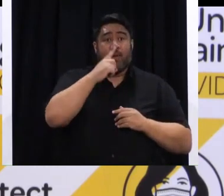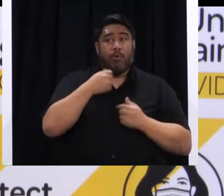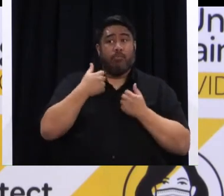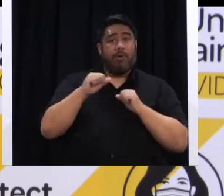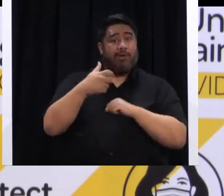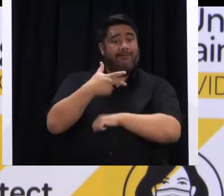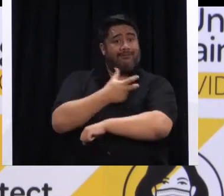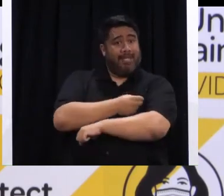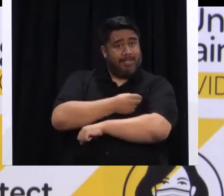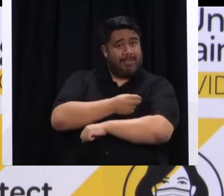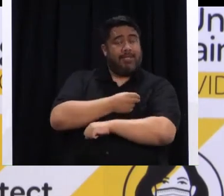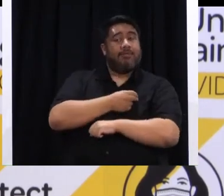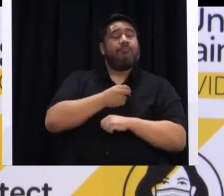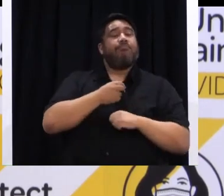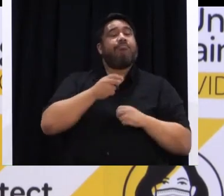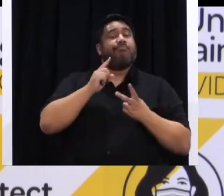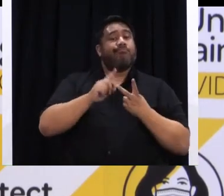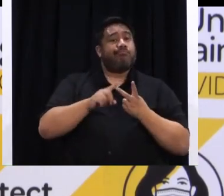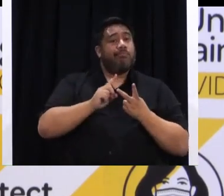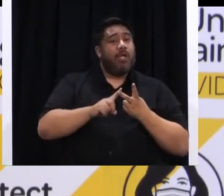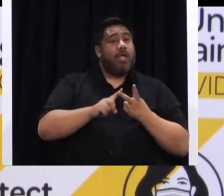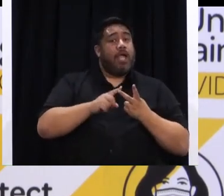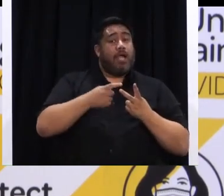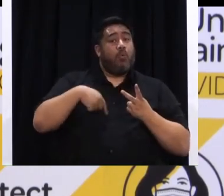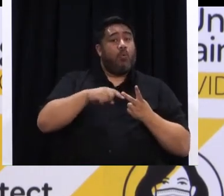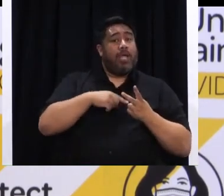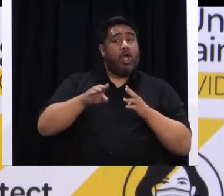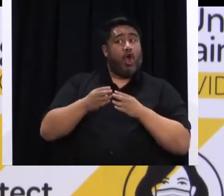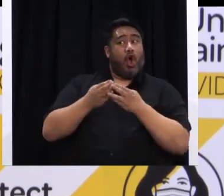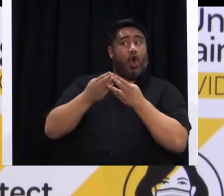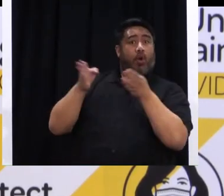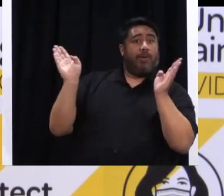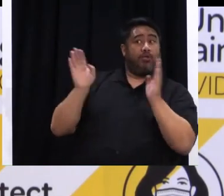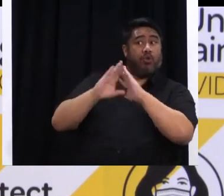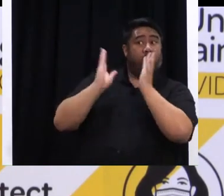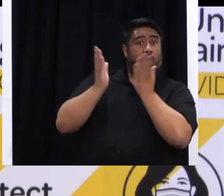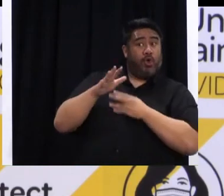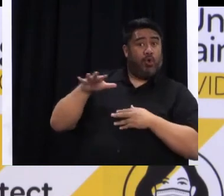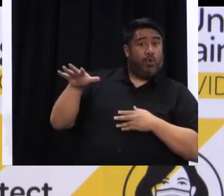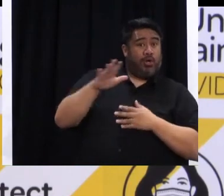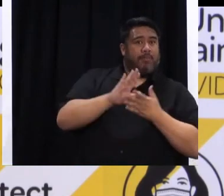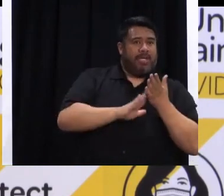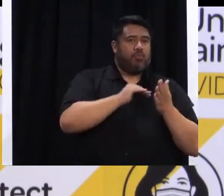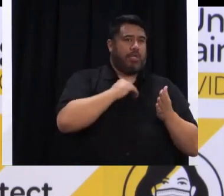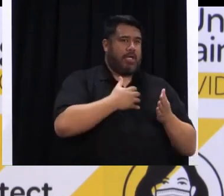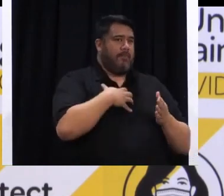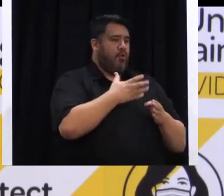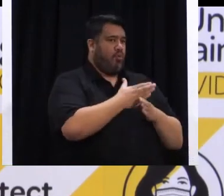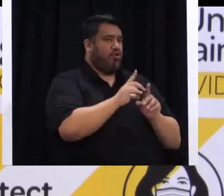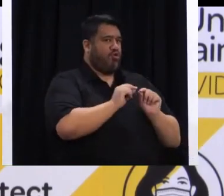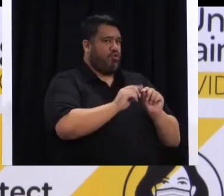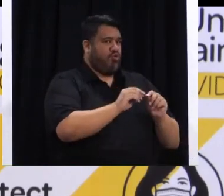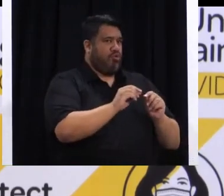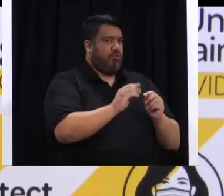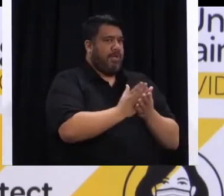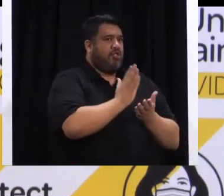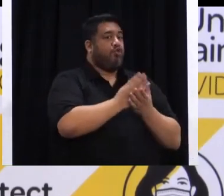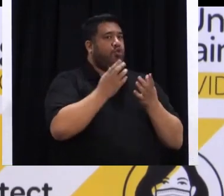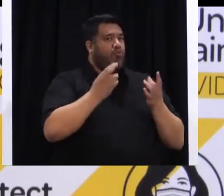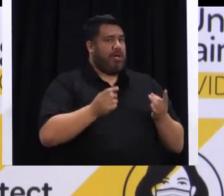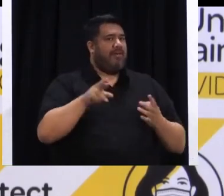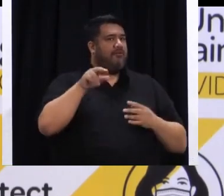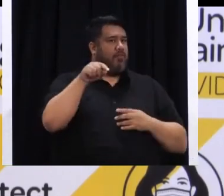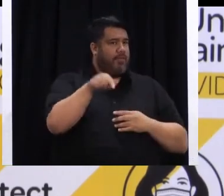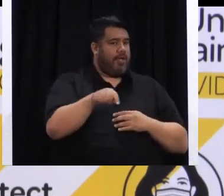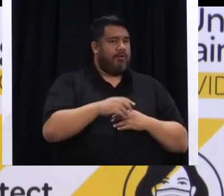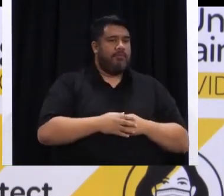the pathway towards reconnecting to the world, and we've got a lot of ongoing work around this. Thank you. And, Prime Minister, one